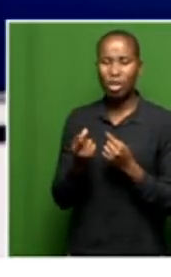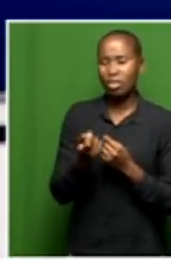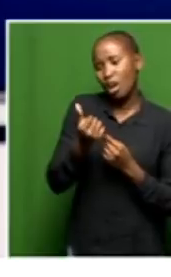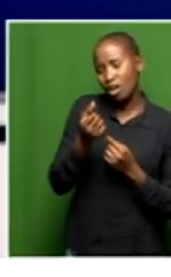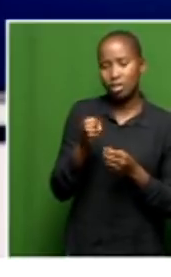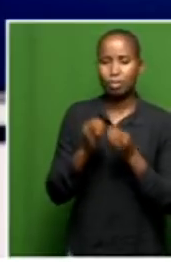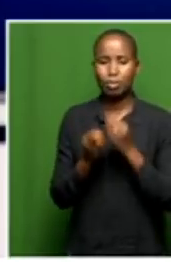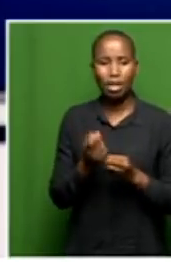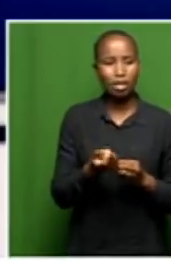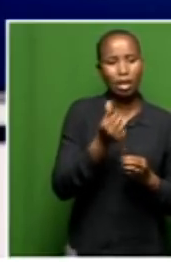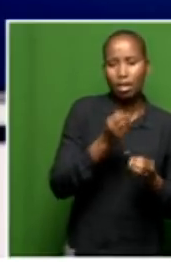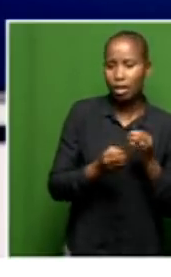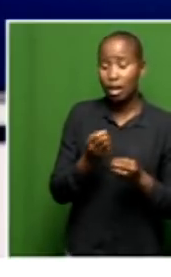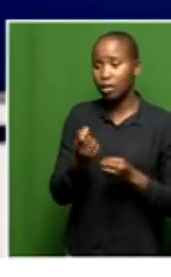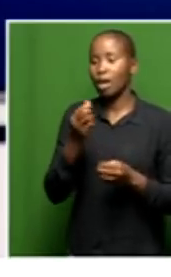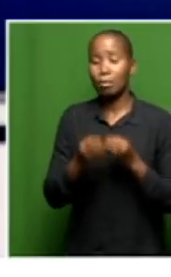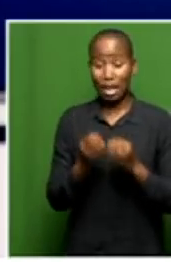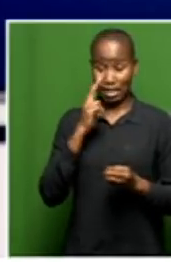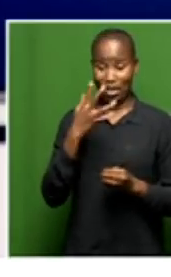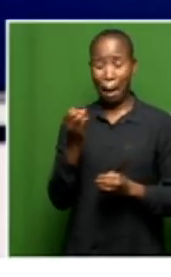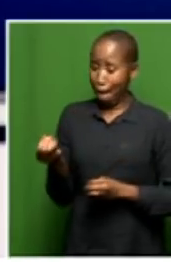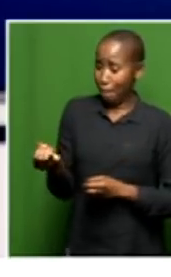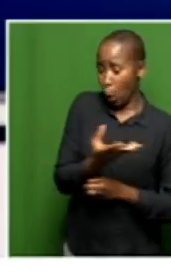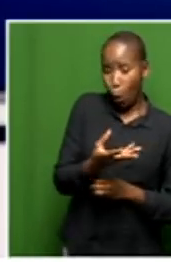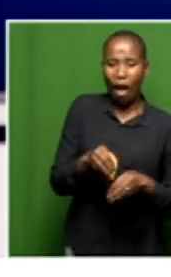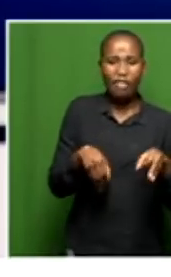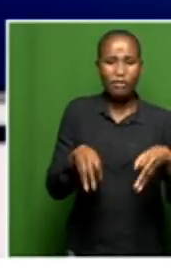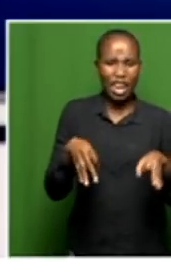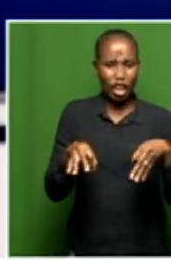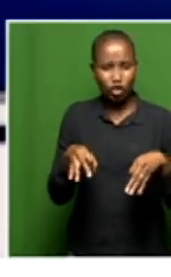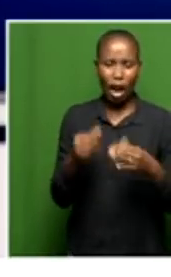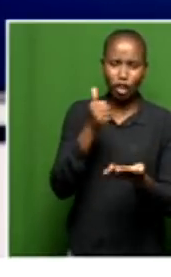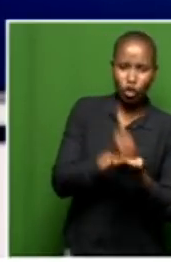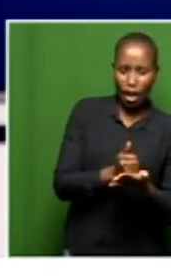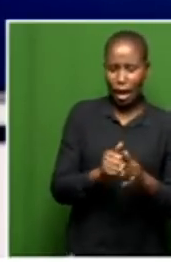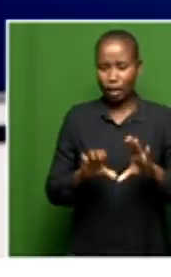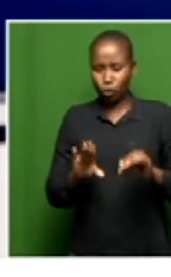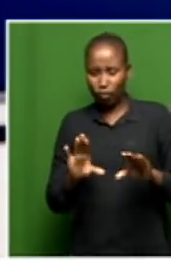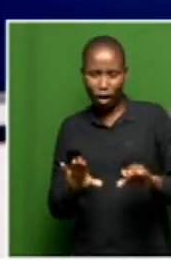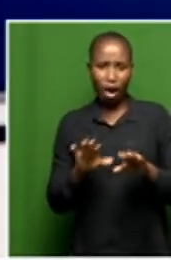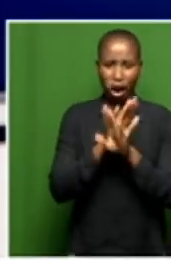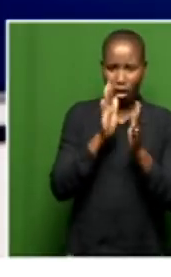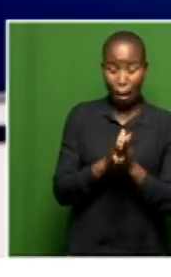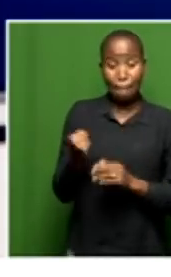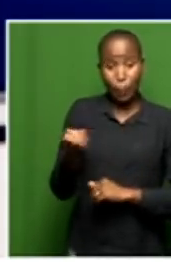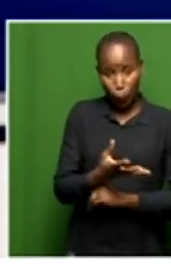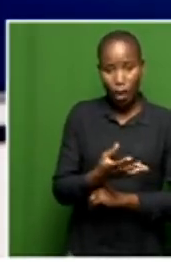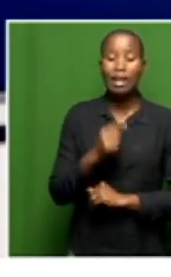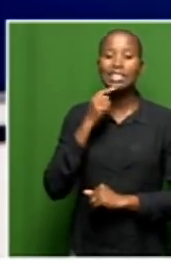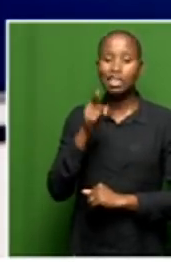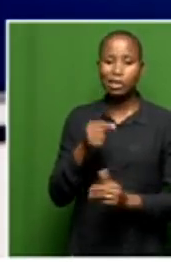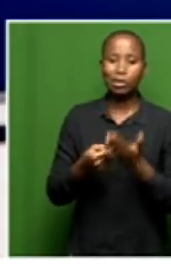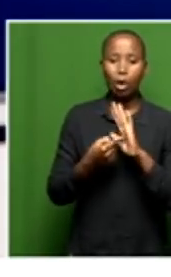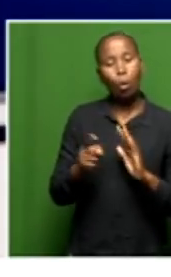expensive furniture, as you saw. And then, what we also saw is that it's a state-of-the